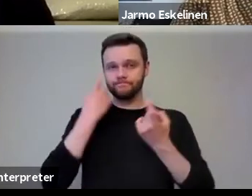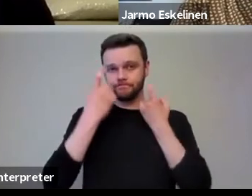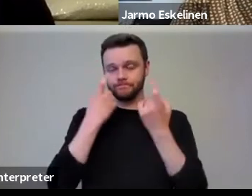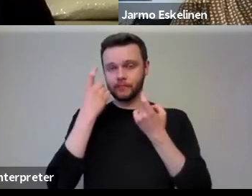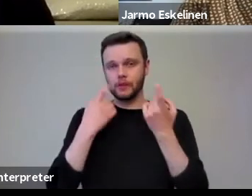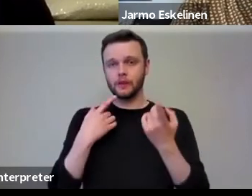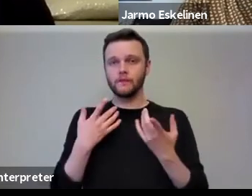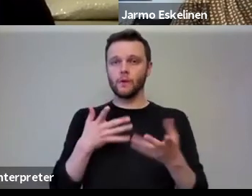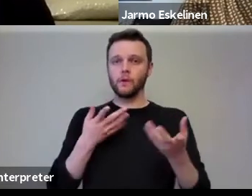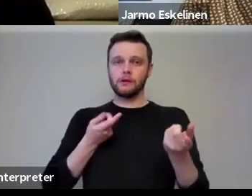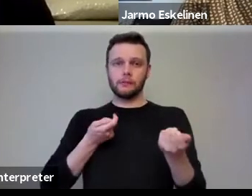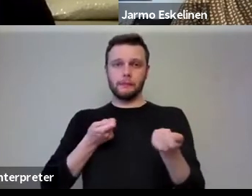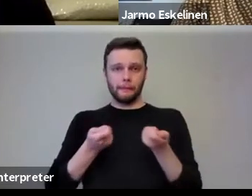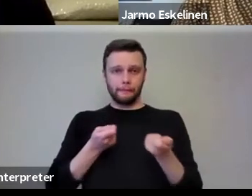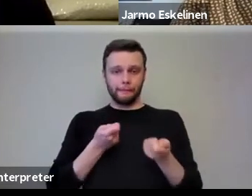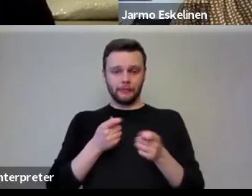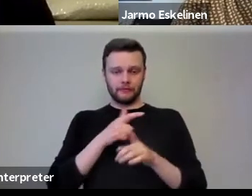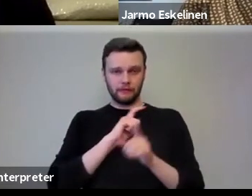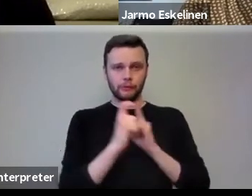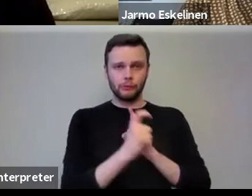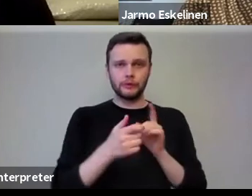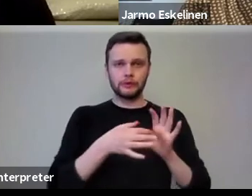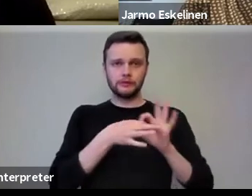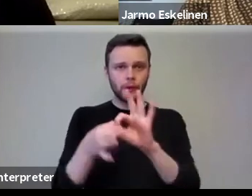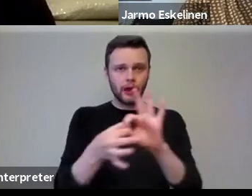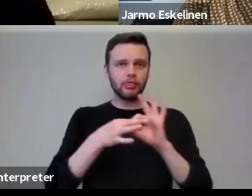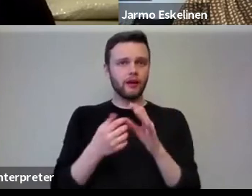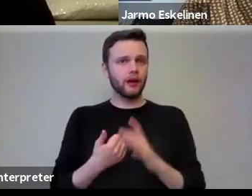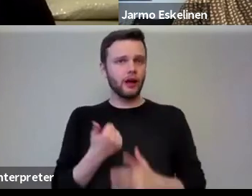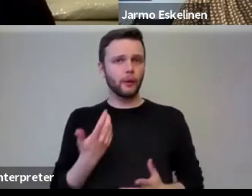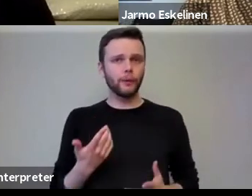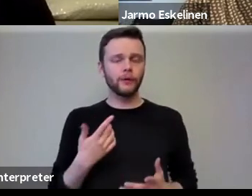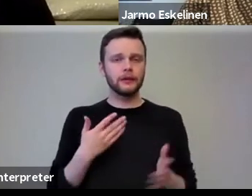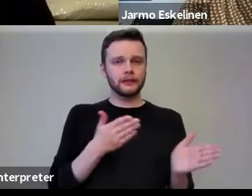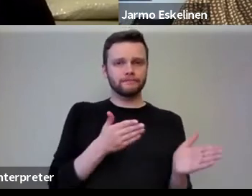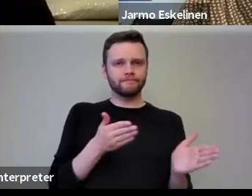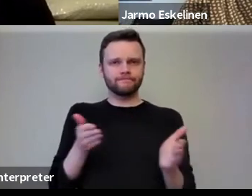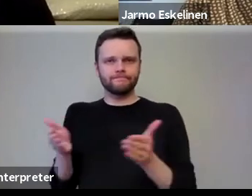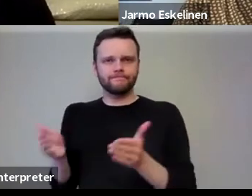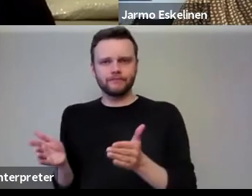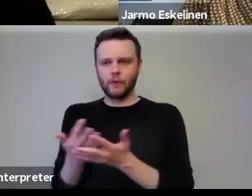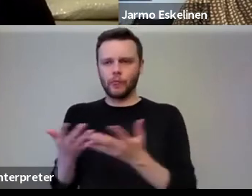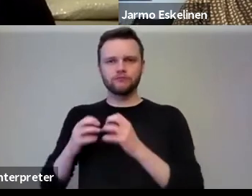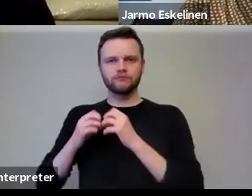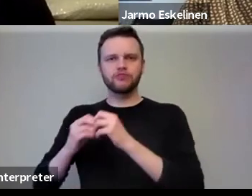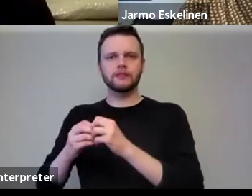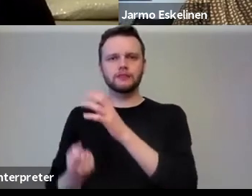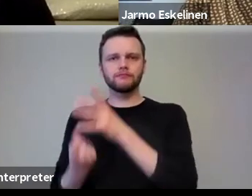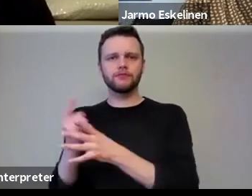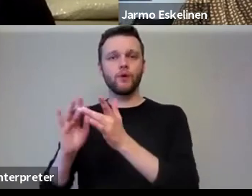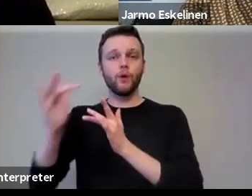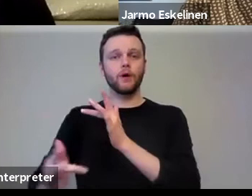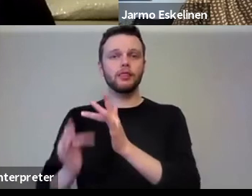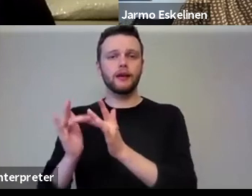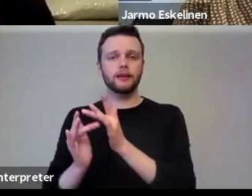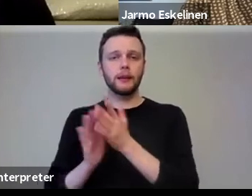um, managing to bring communities together, is that the shift to a lot of these practices being online has allowed us to,